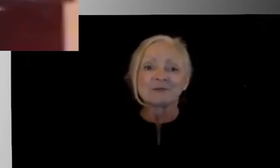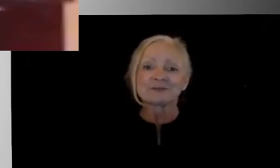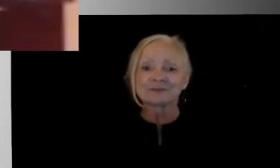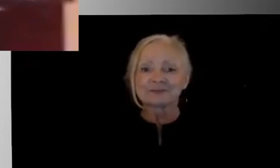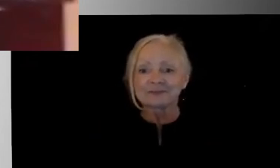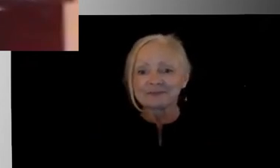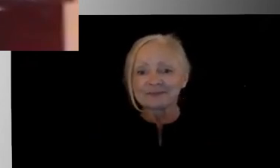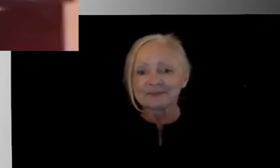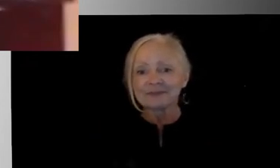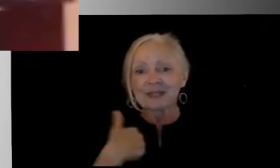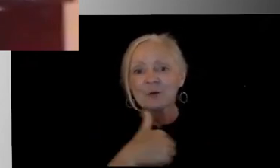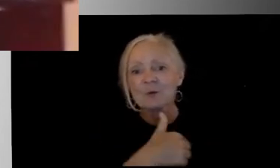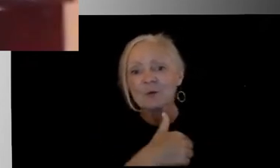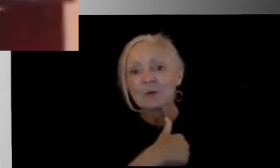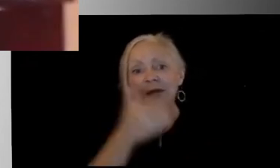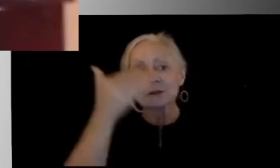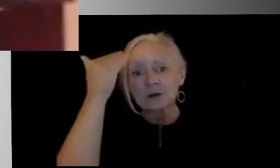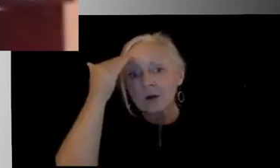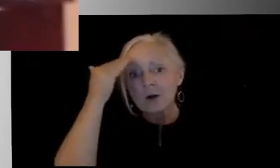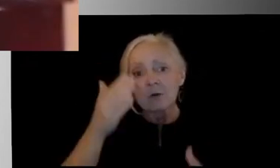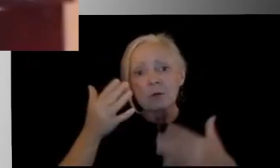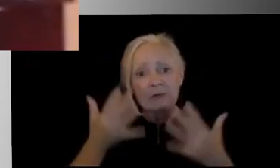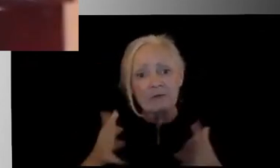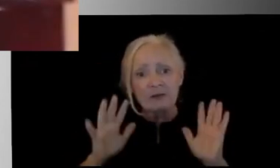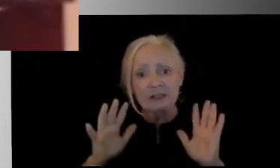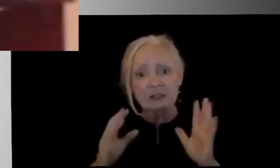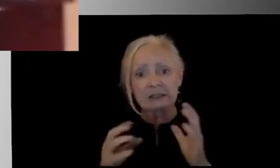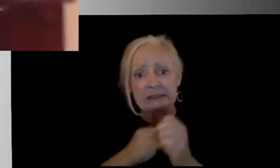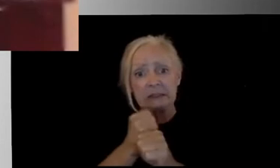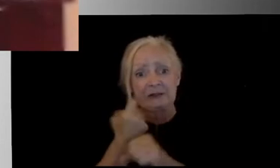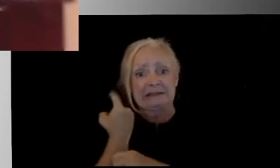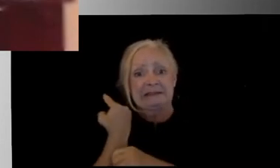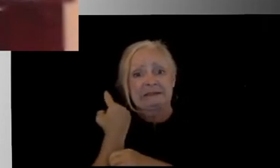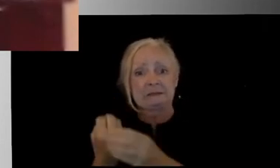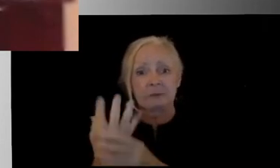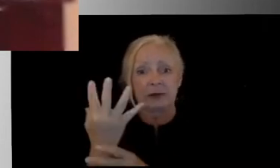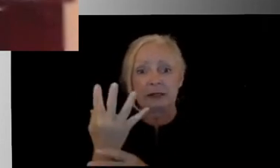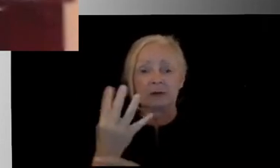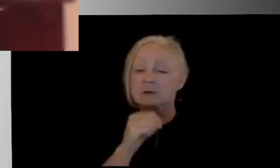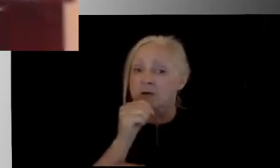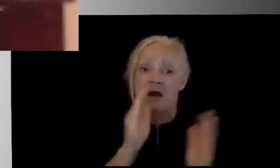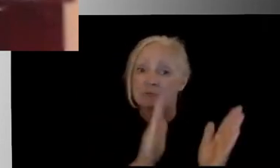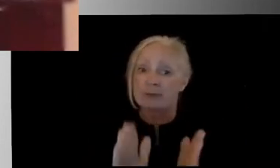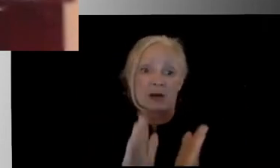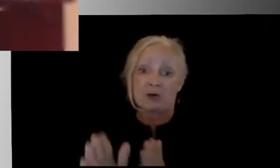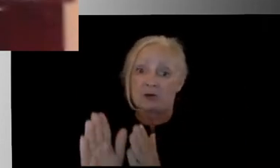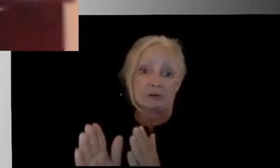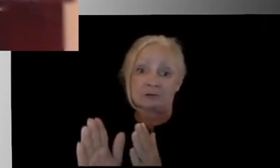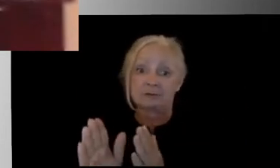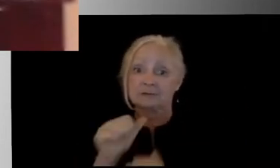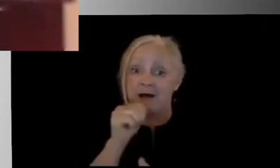Well, we know when we finished out the year remotely that not everybody was as prepared as others were,